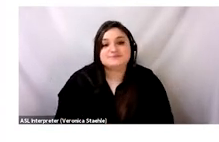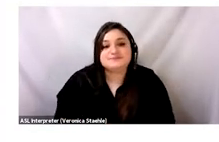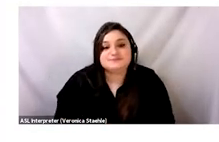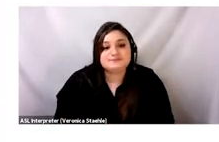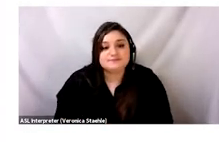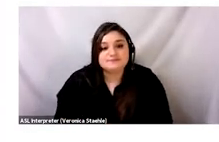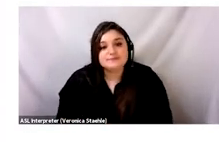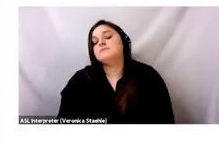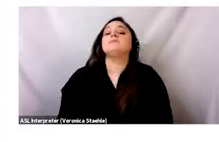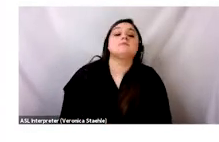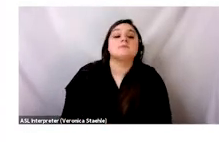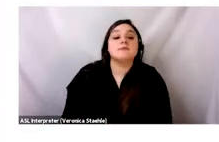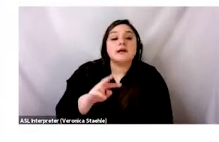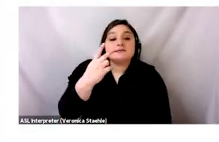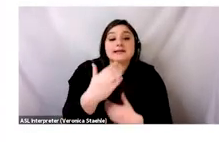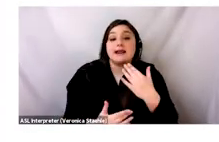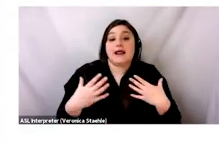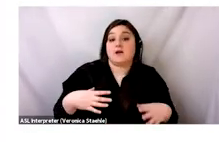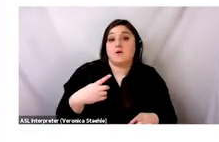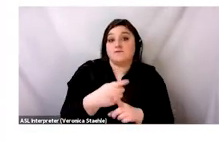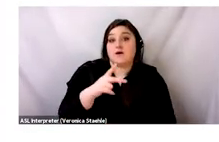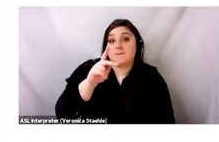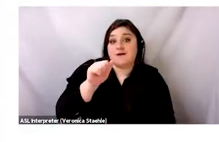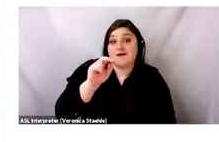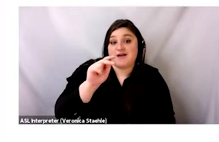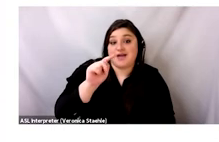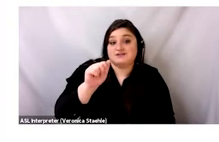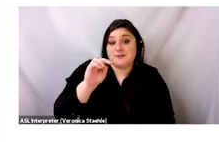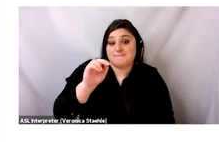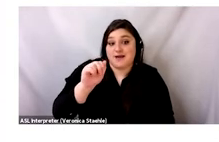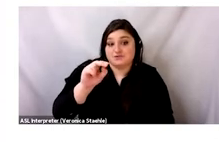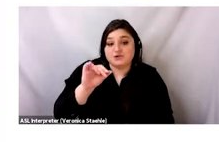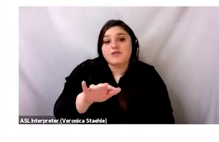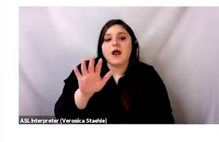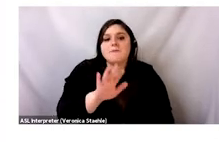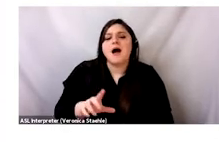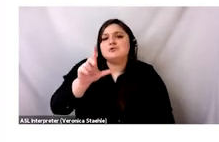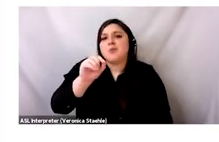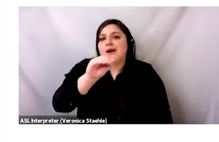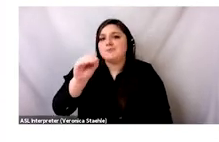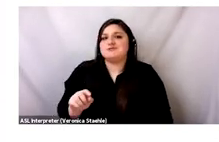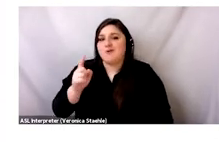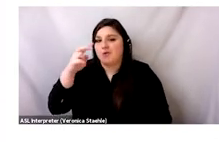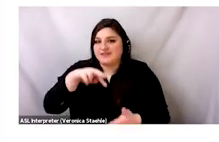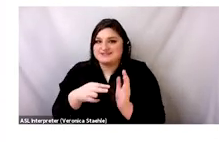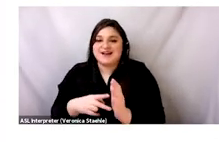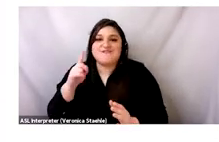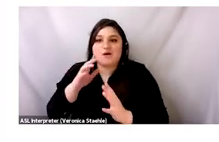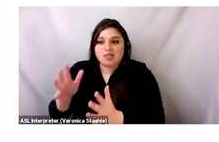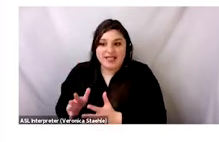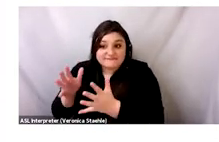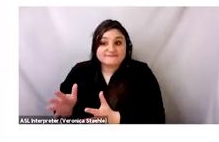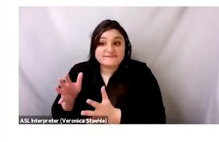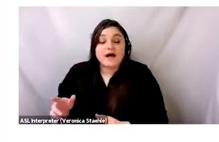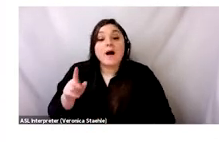Secondhand clothing from Contamanto alone represents 20% of the planned capacity of this landfill. And this is much higher than what we have in